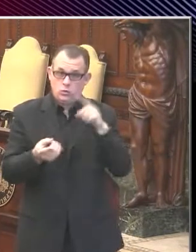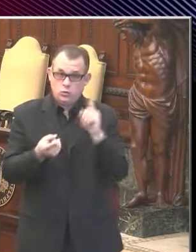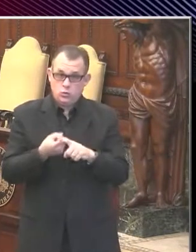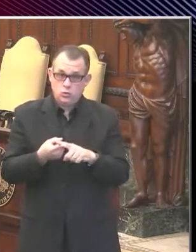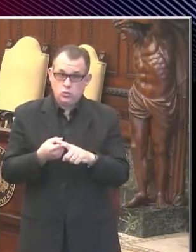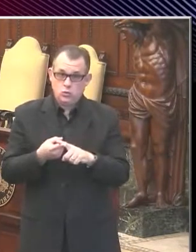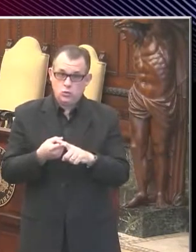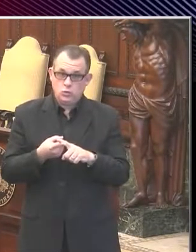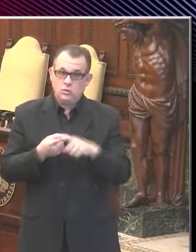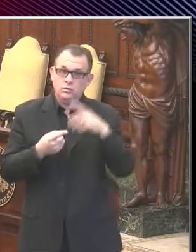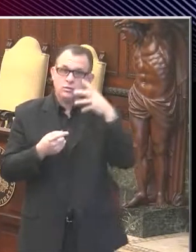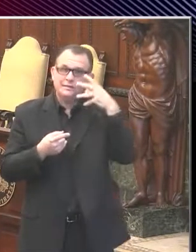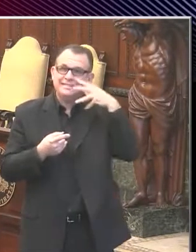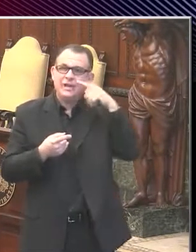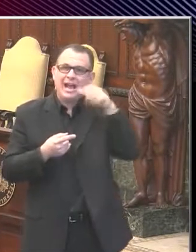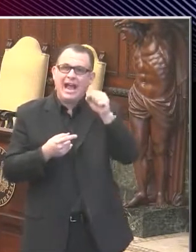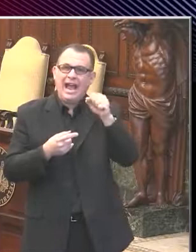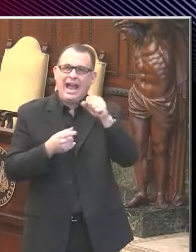West Philadelphia?